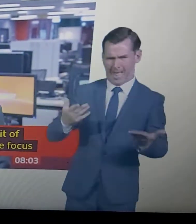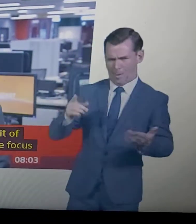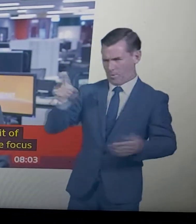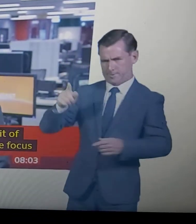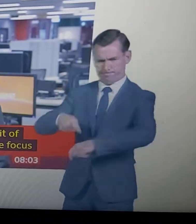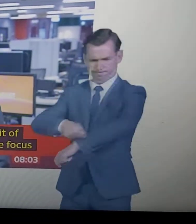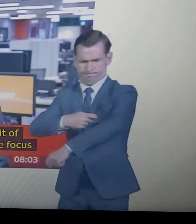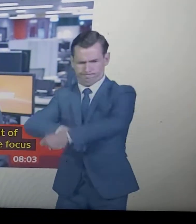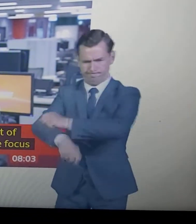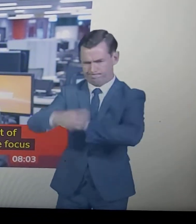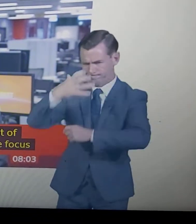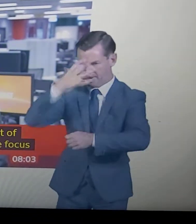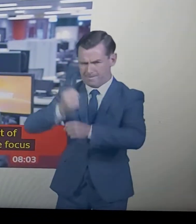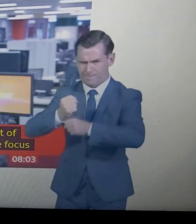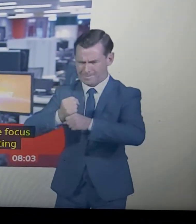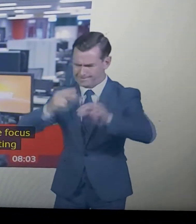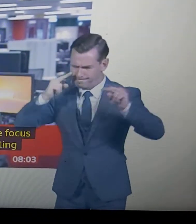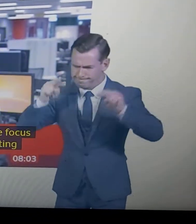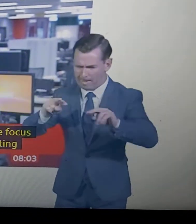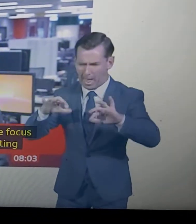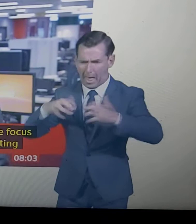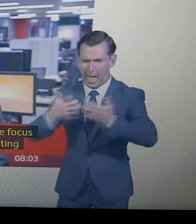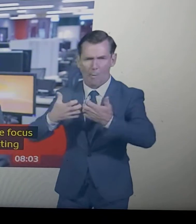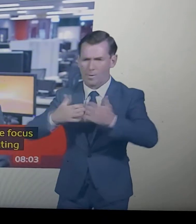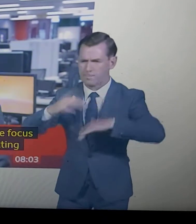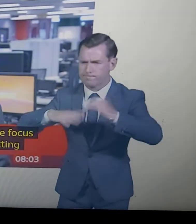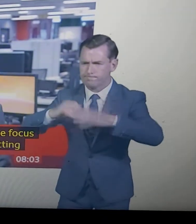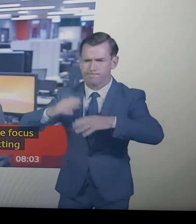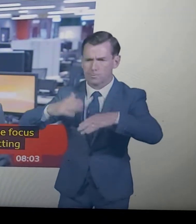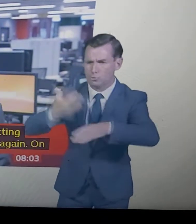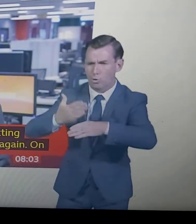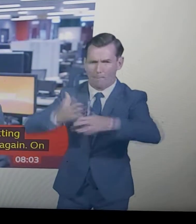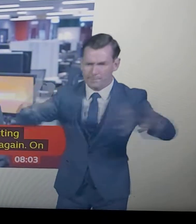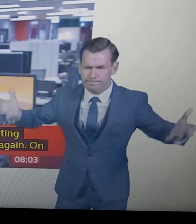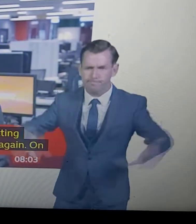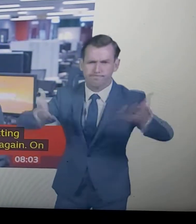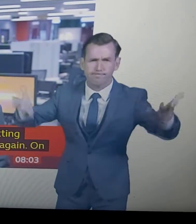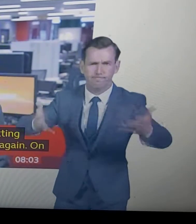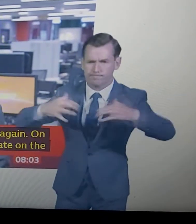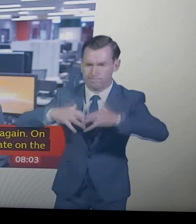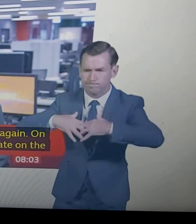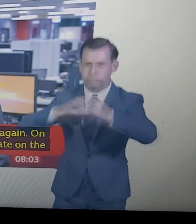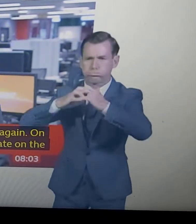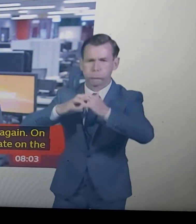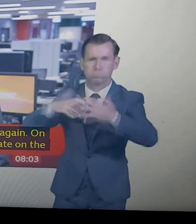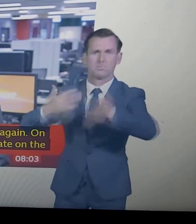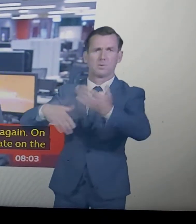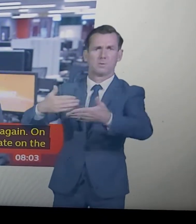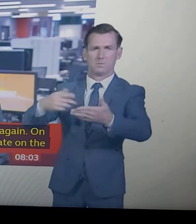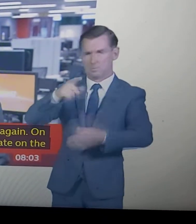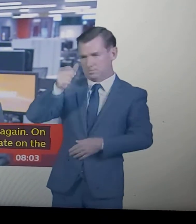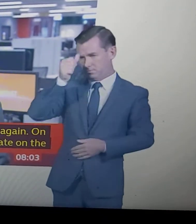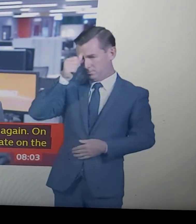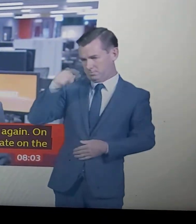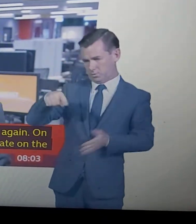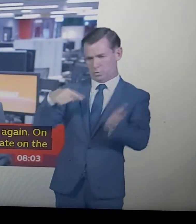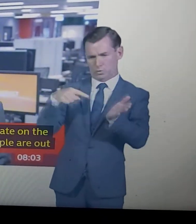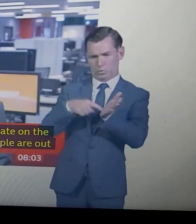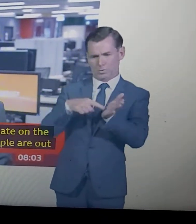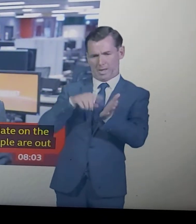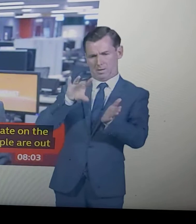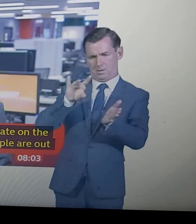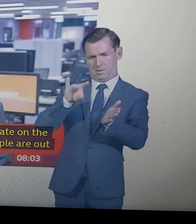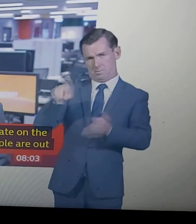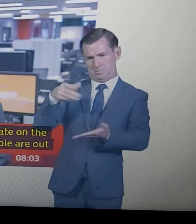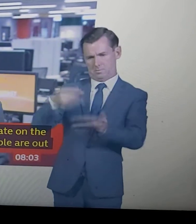jobs market. So, how many people are out of work. We know that the Chancellor has been talking about the furlough scheme to